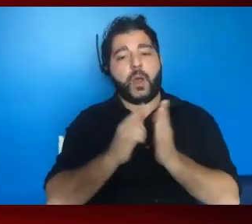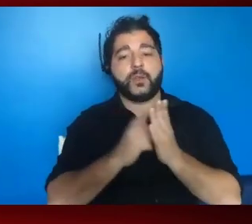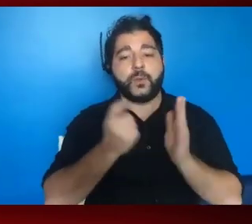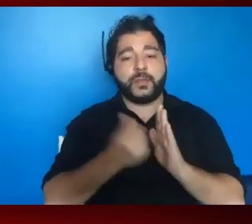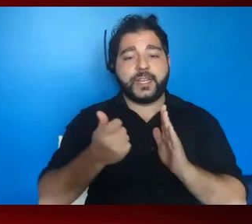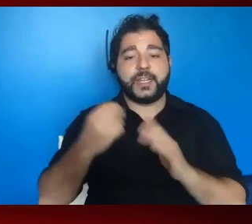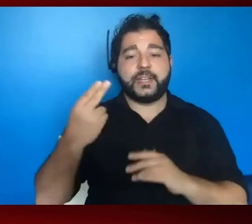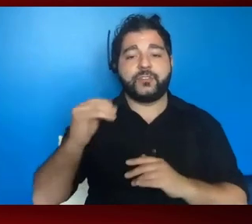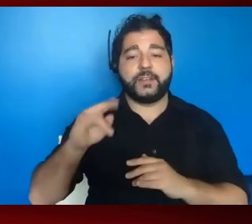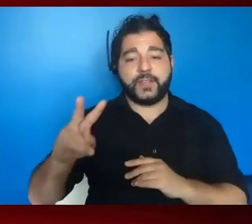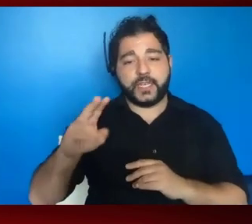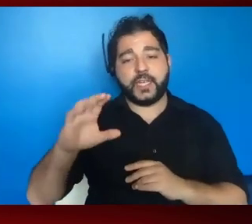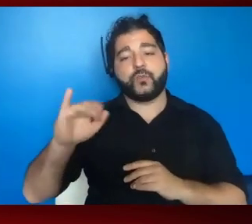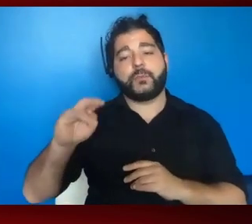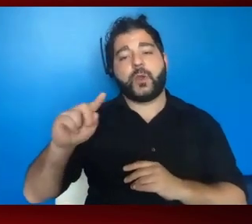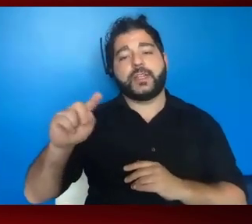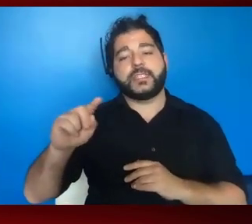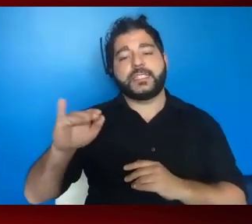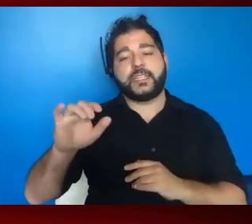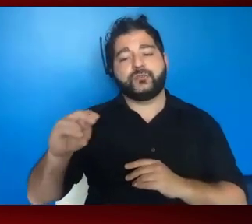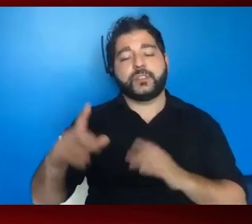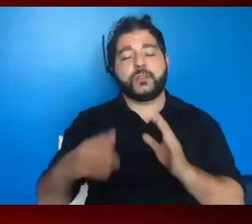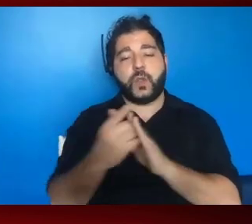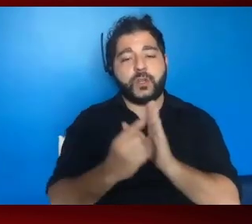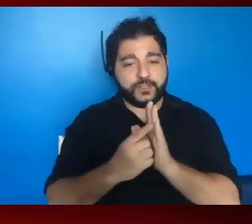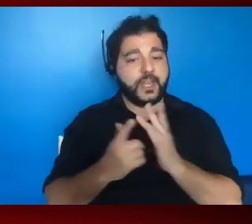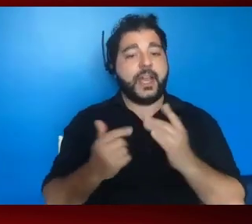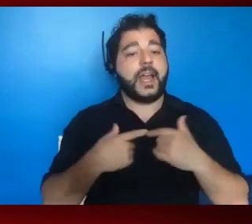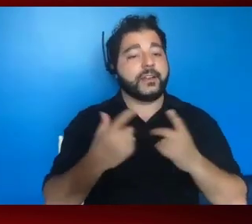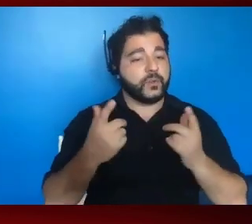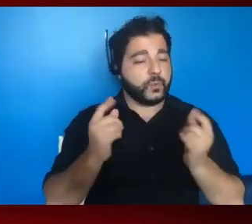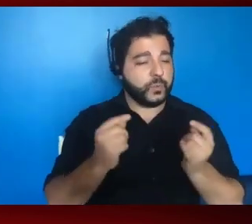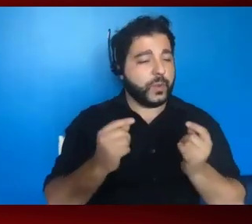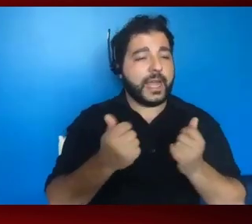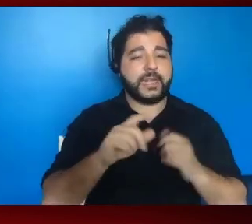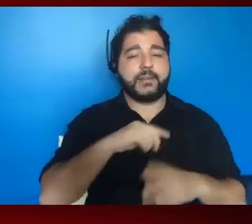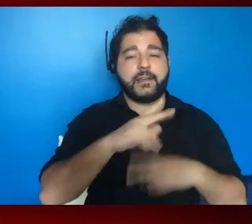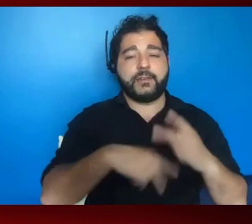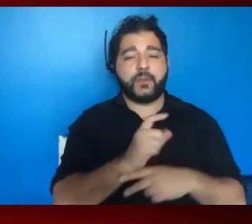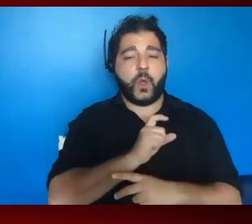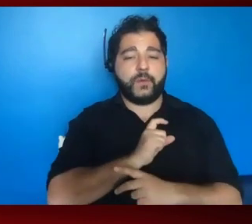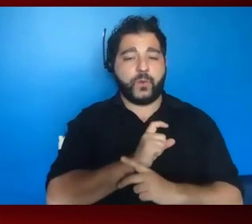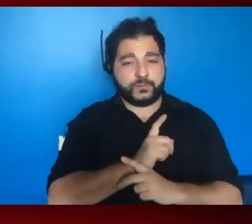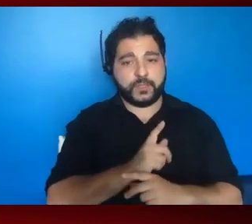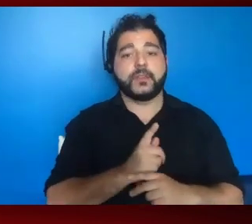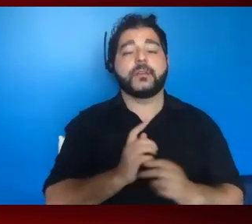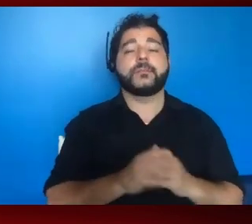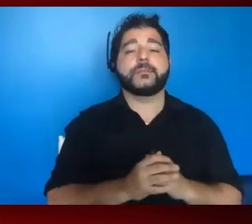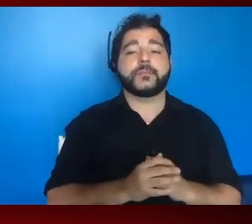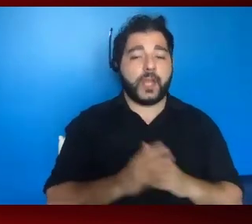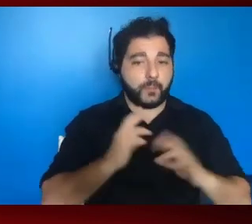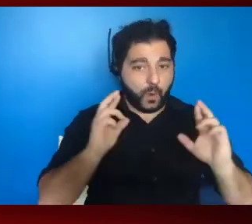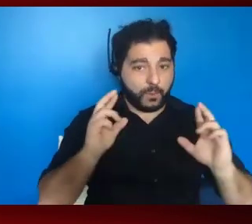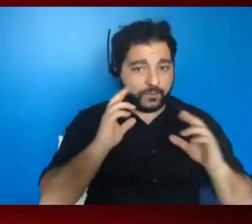HIV criminalization laws, and to address molecular HIV surveillance with law enforcement as a priority. I'm hopeful that